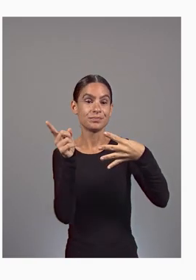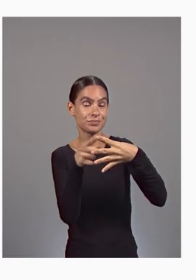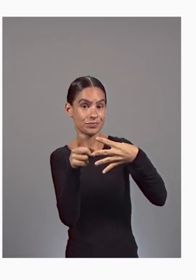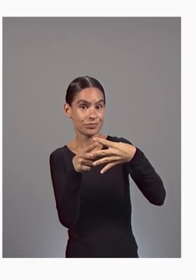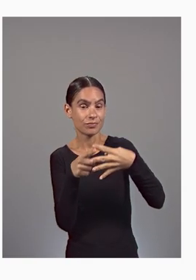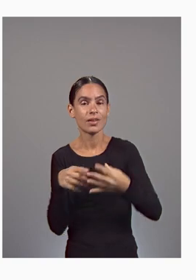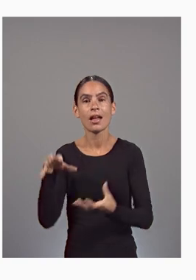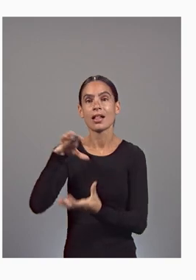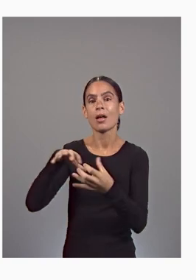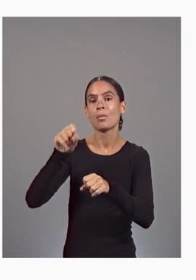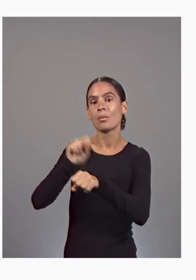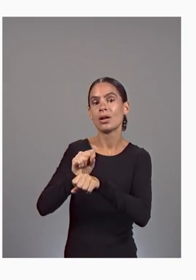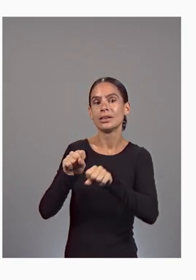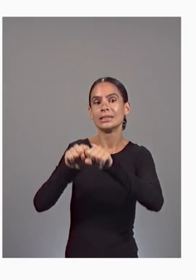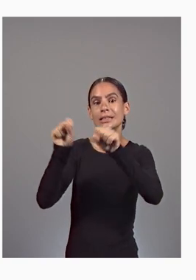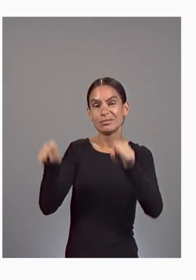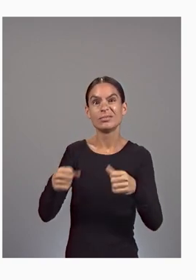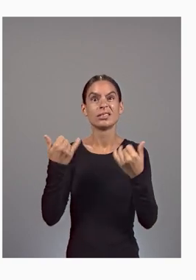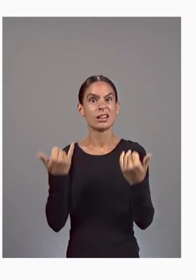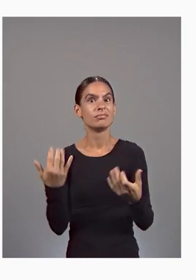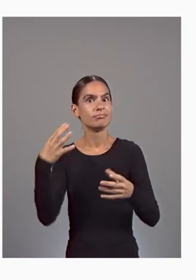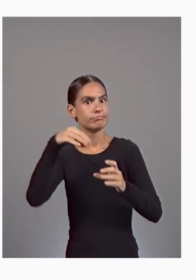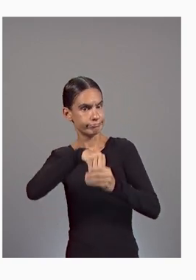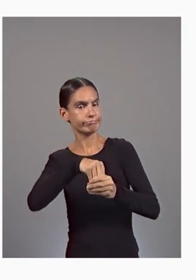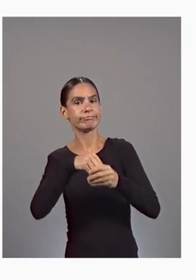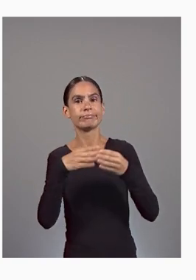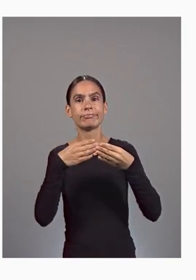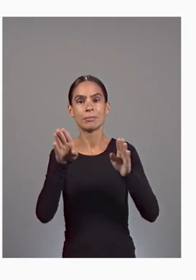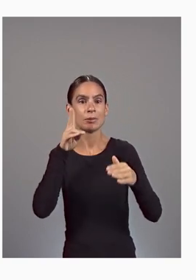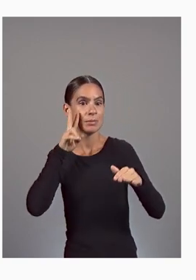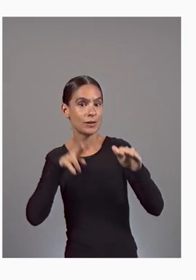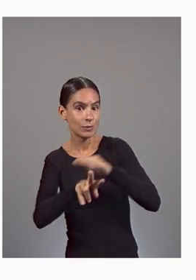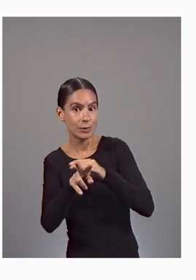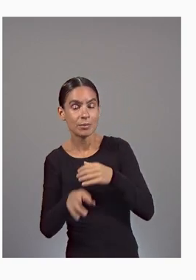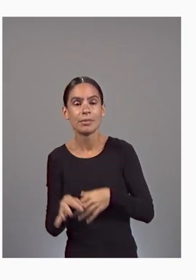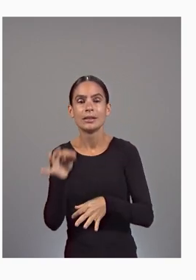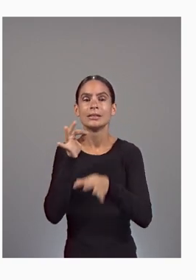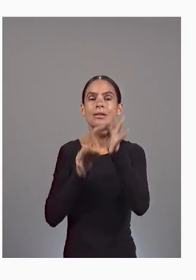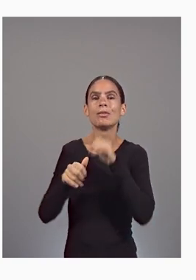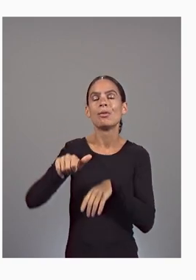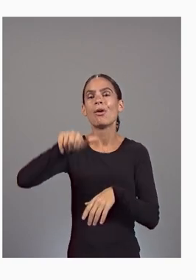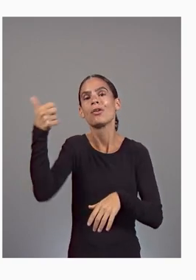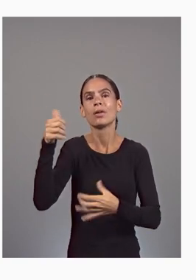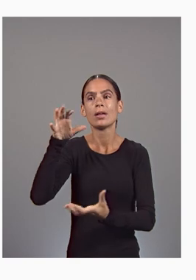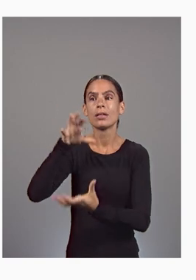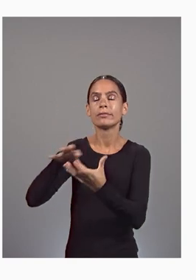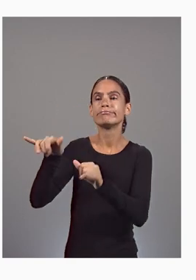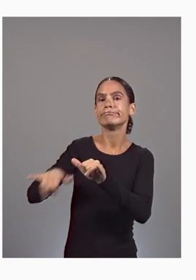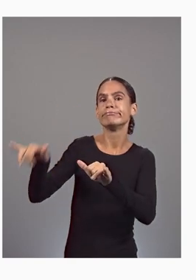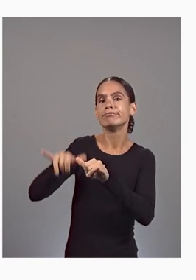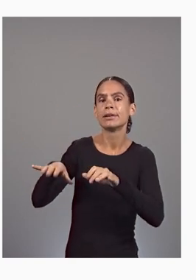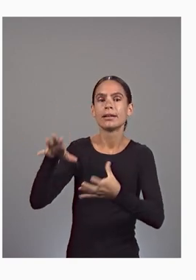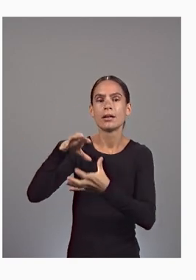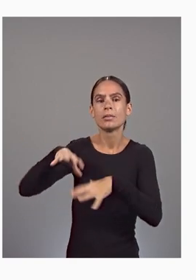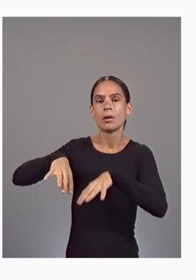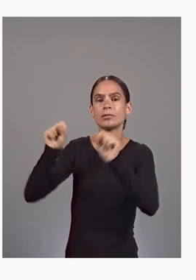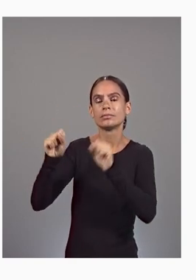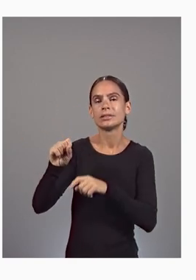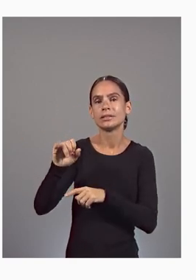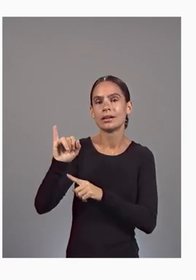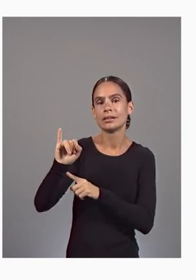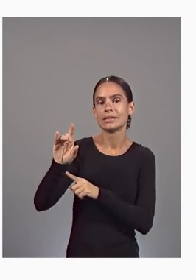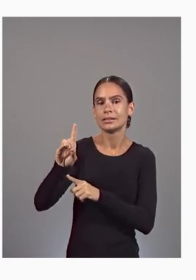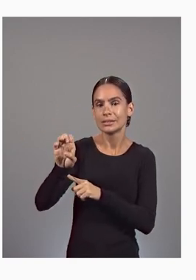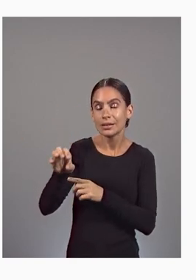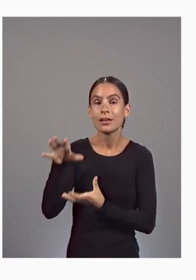now in public preview. Instead of being just another cloud-hosted IDE, cloud workstations provides